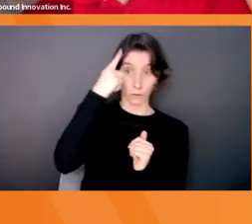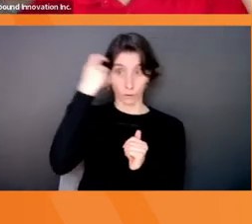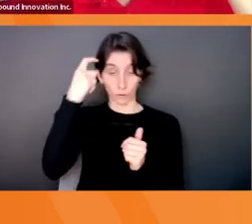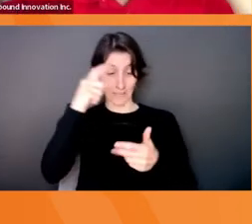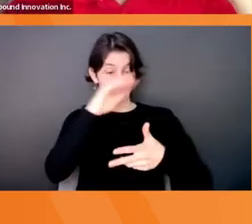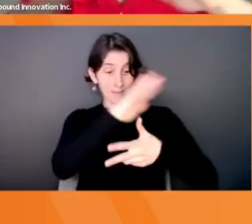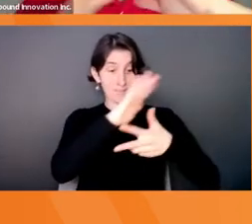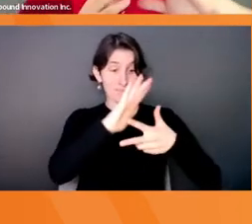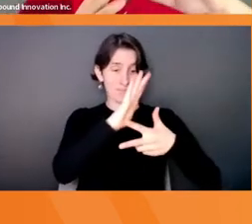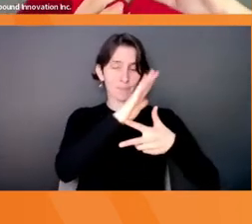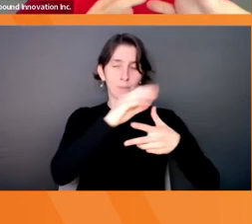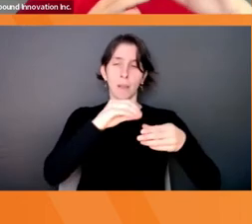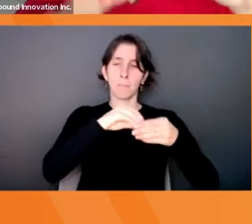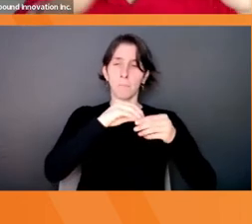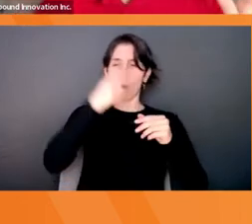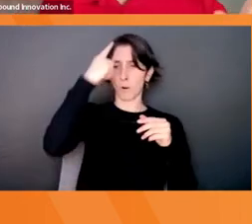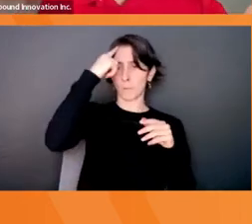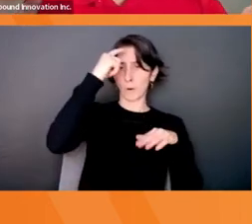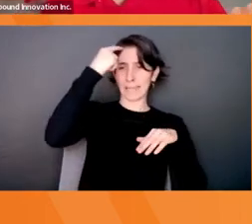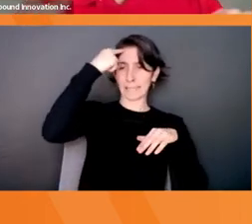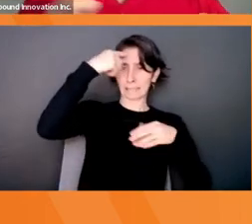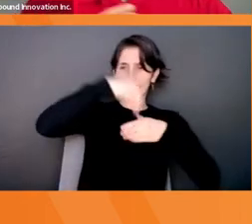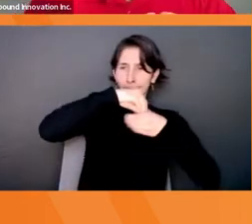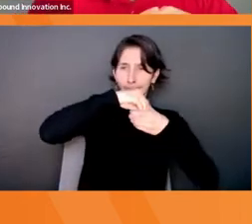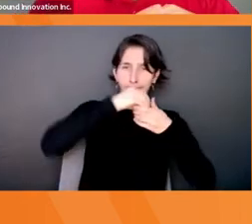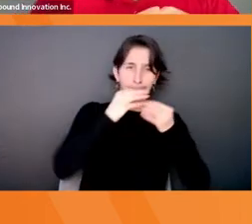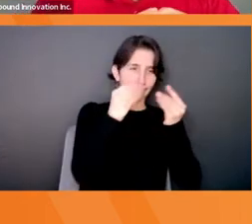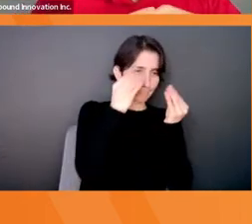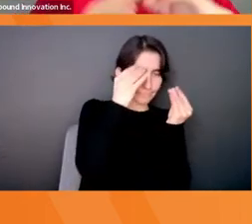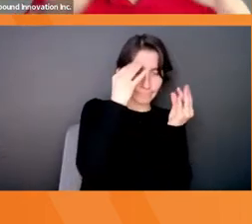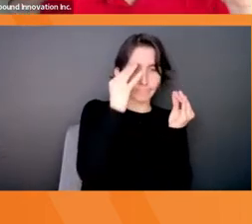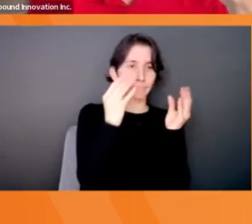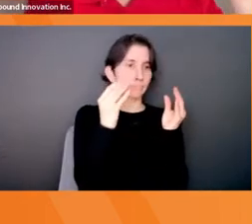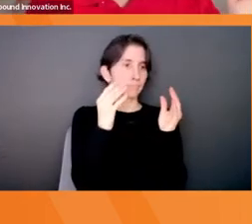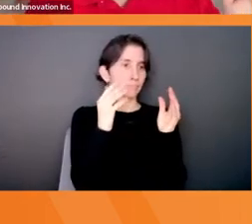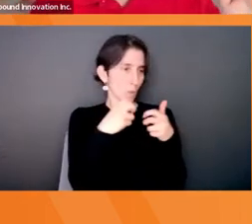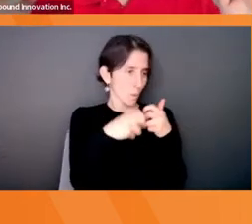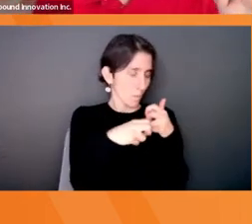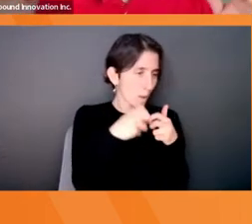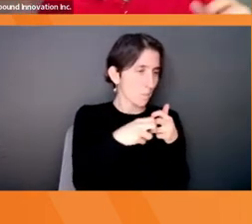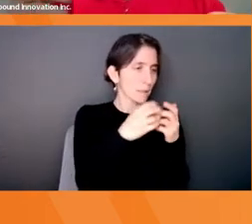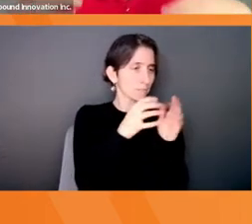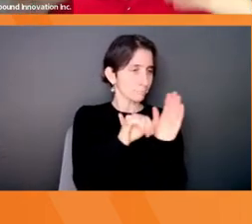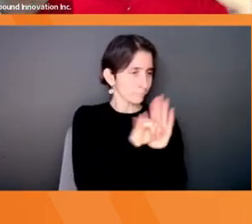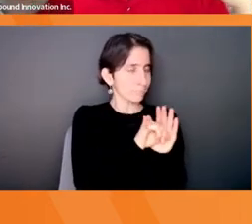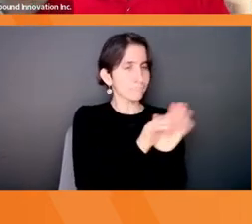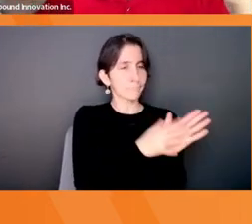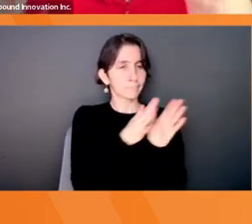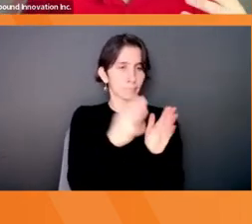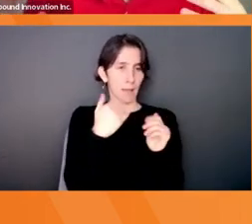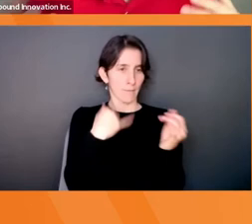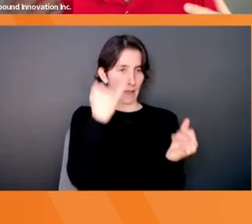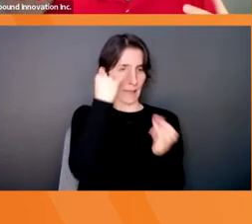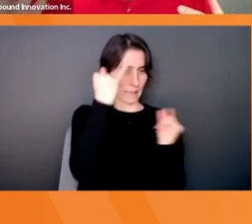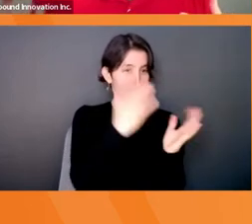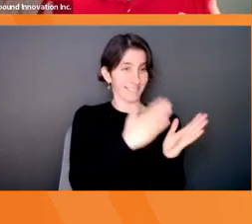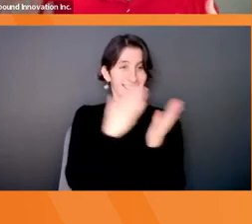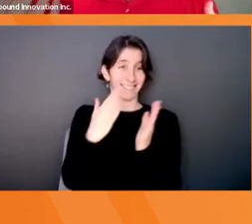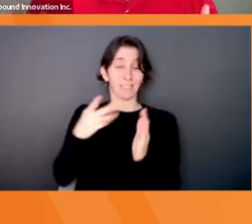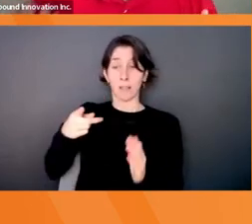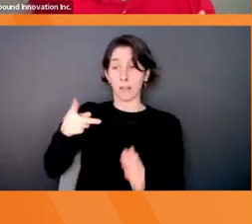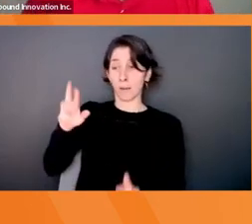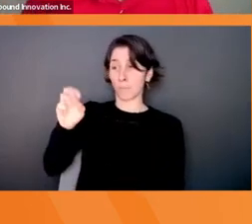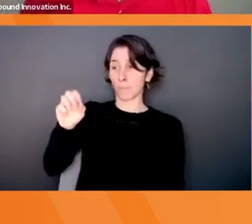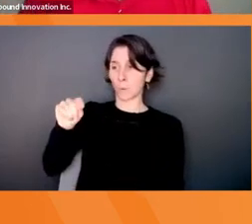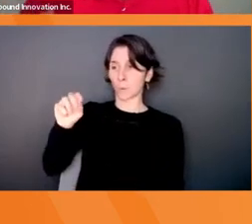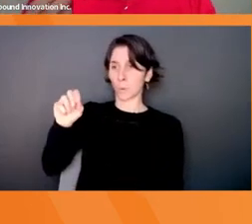in our brains, right? You're, you're, you're defining a problem, and then you have an idea for it. But when you get to prototype, that's really where